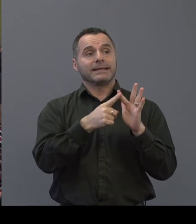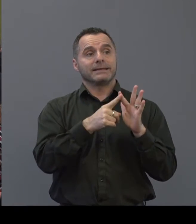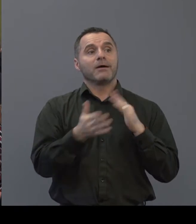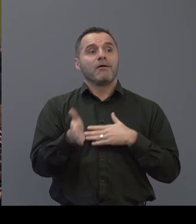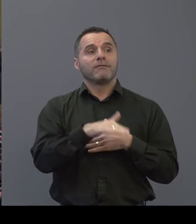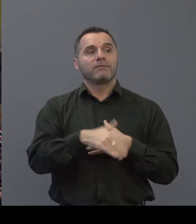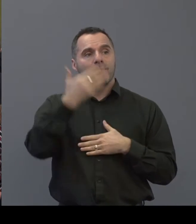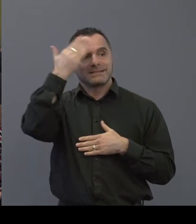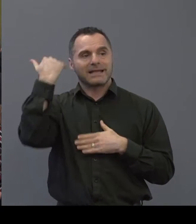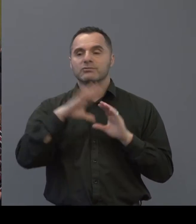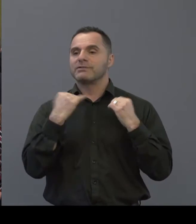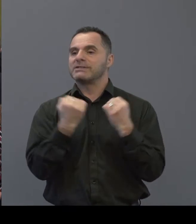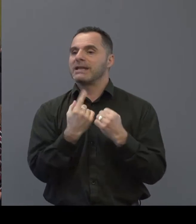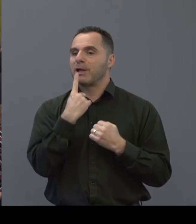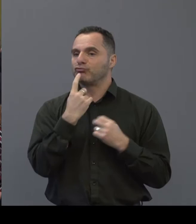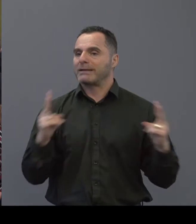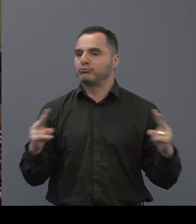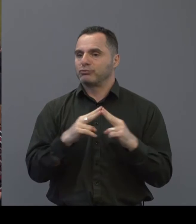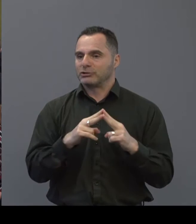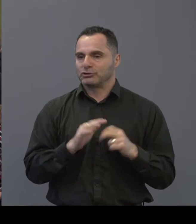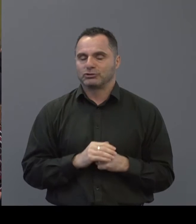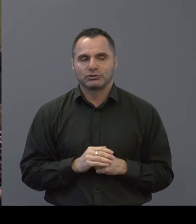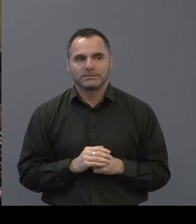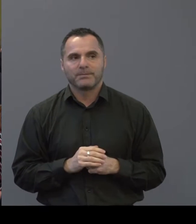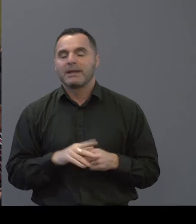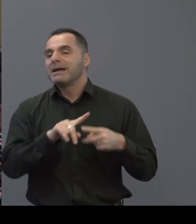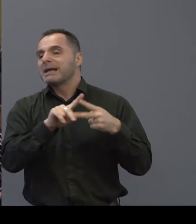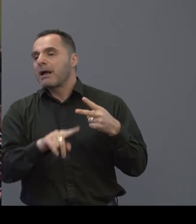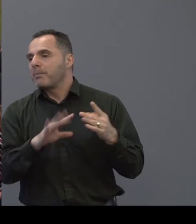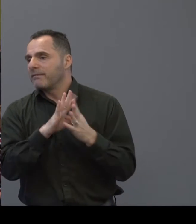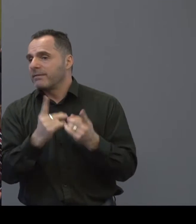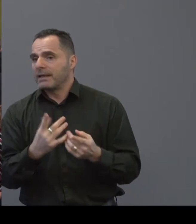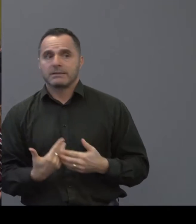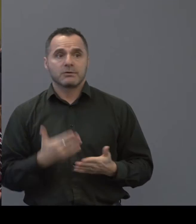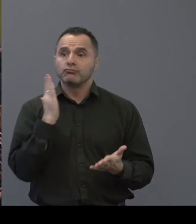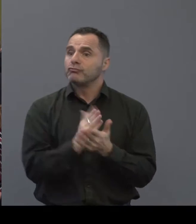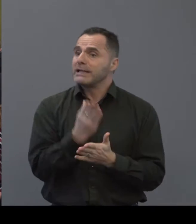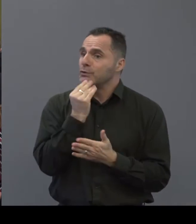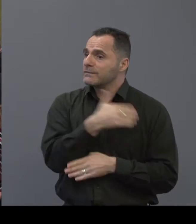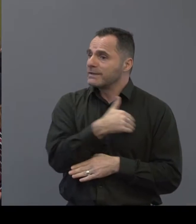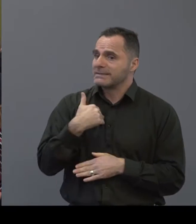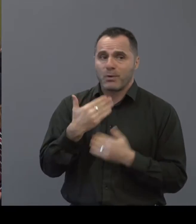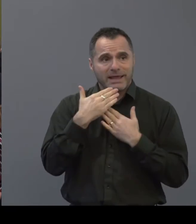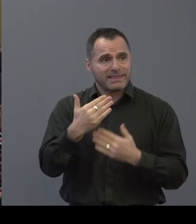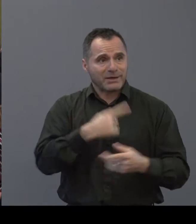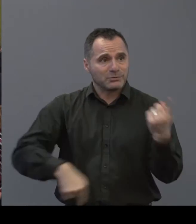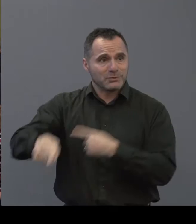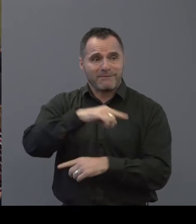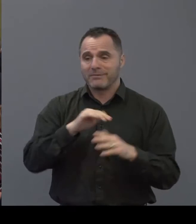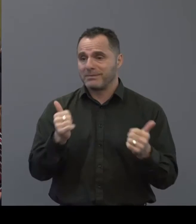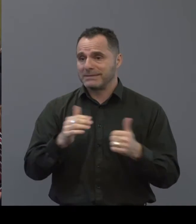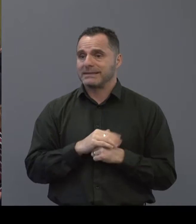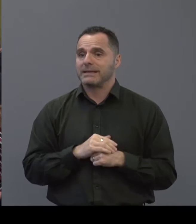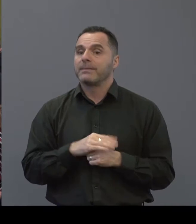you can all hear me okay um just a couple of comments um really found it useful this morning thank you to everybody um